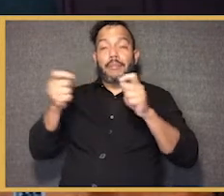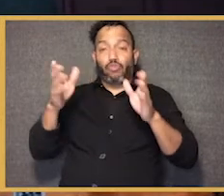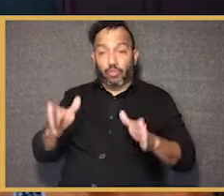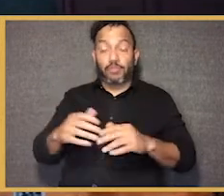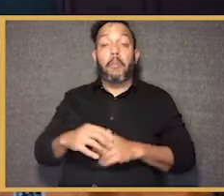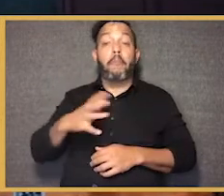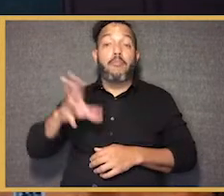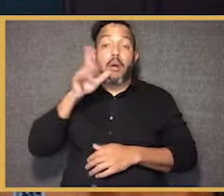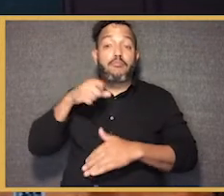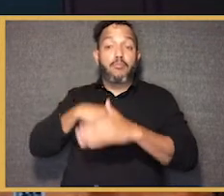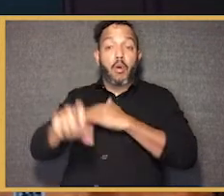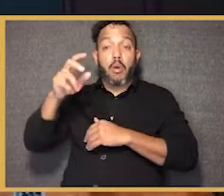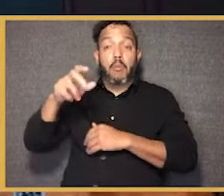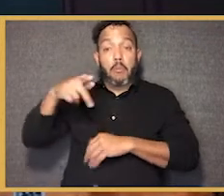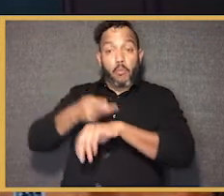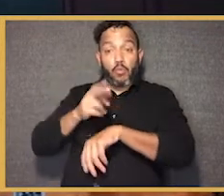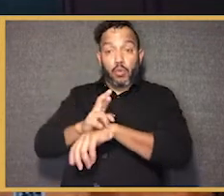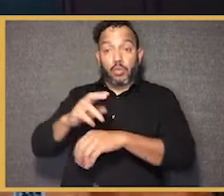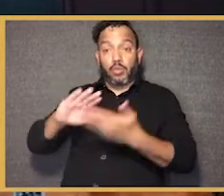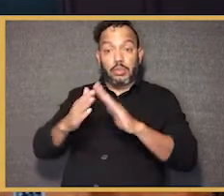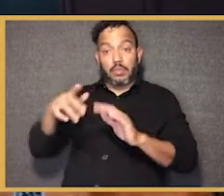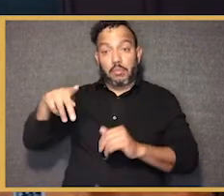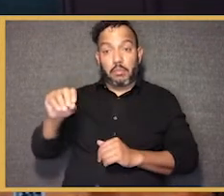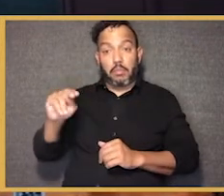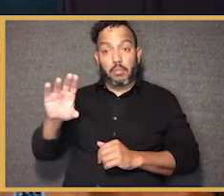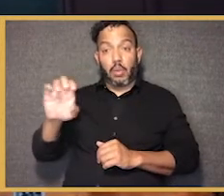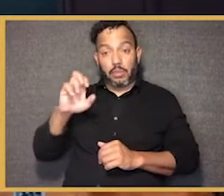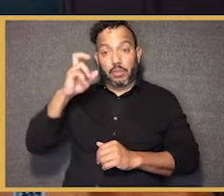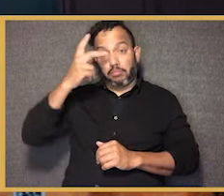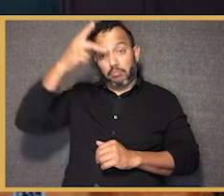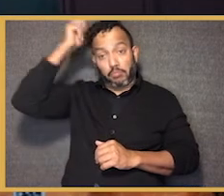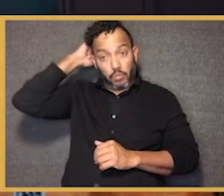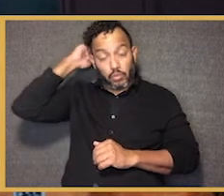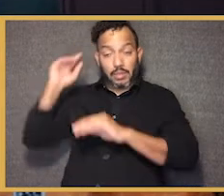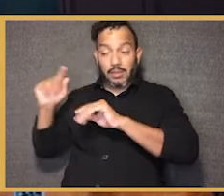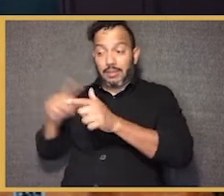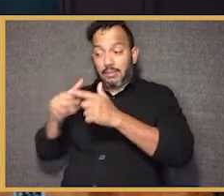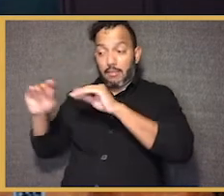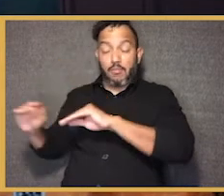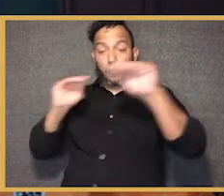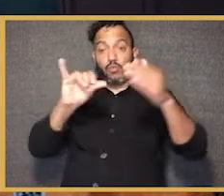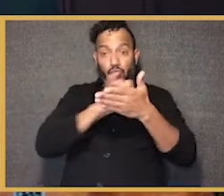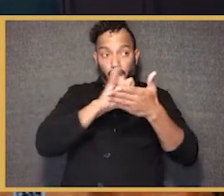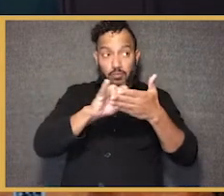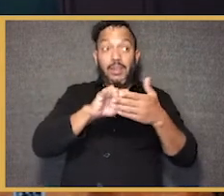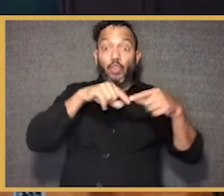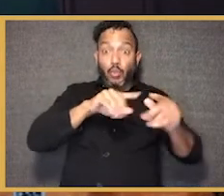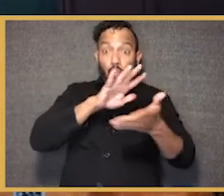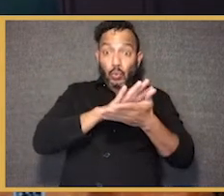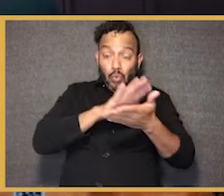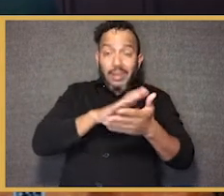was born in Ponce in Puerto Rico, came to New York as a kid, learned English in the New York City public schools,